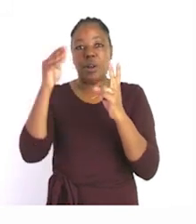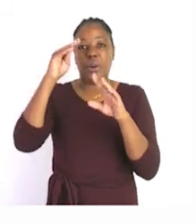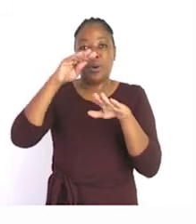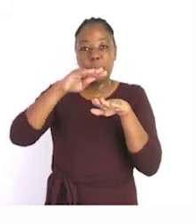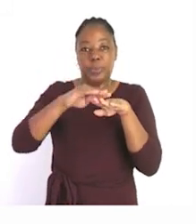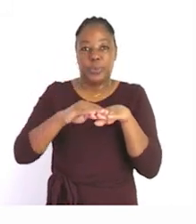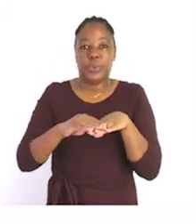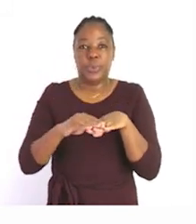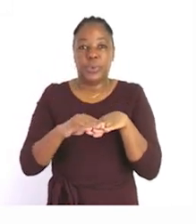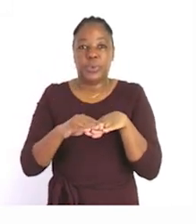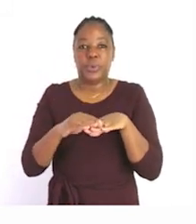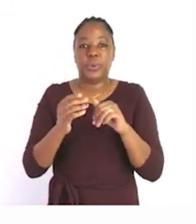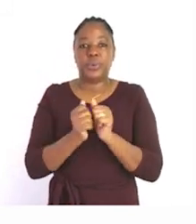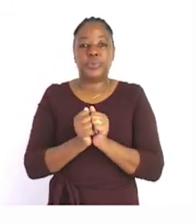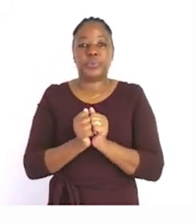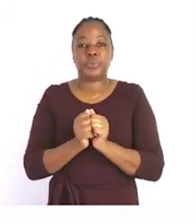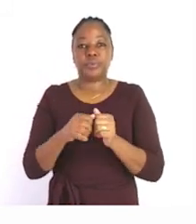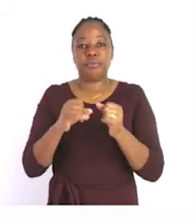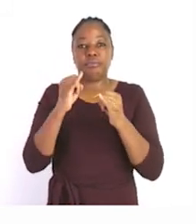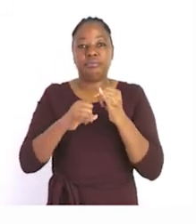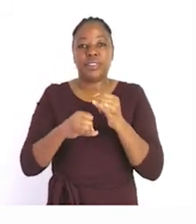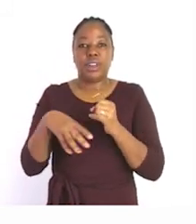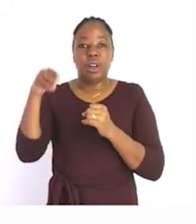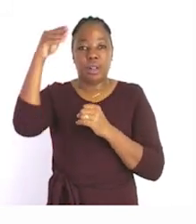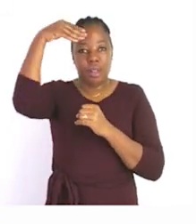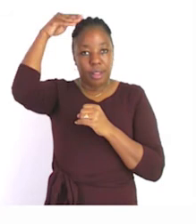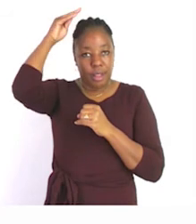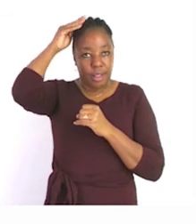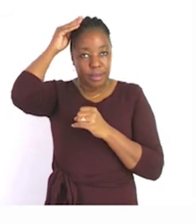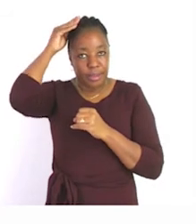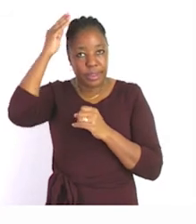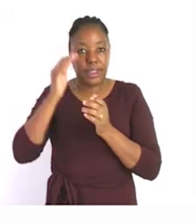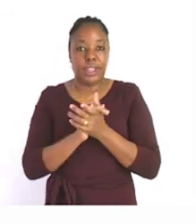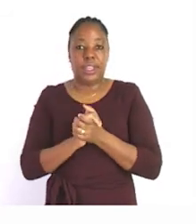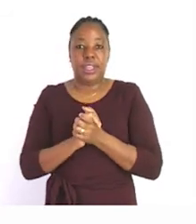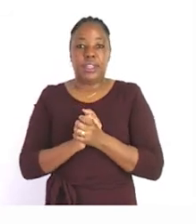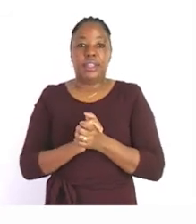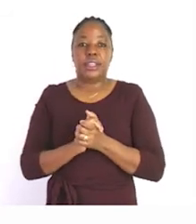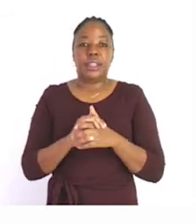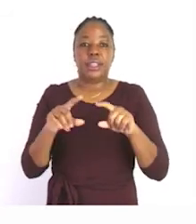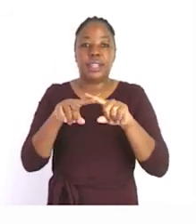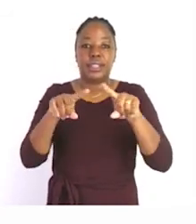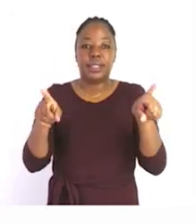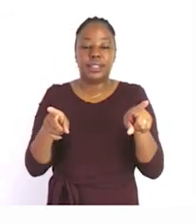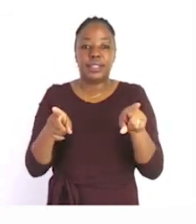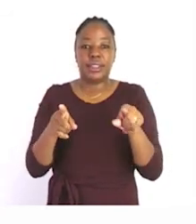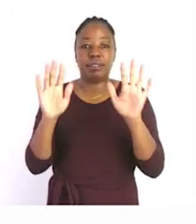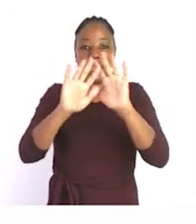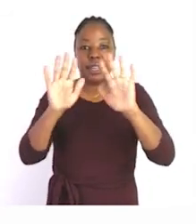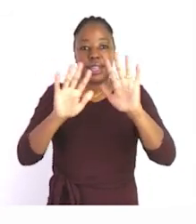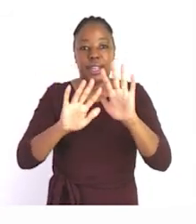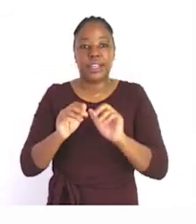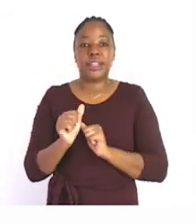toes the last one fell on my head and then it tells us the different colors of